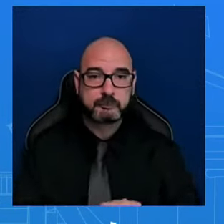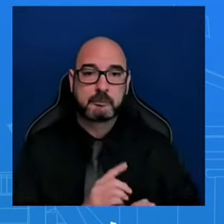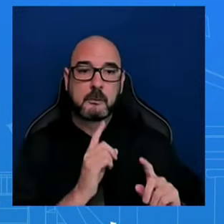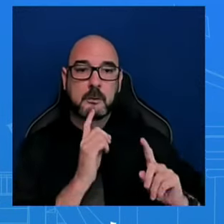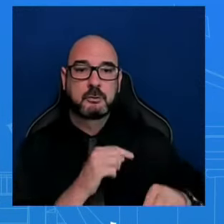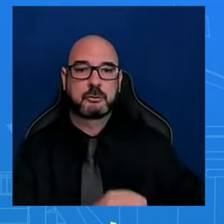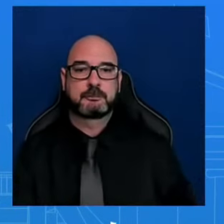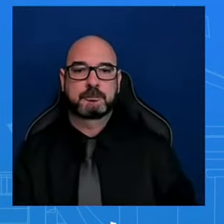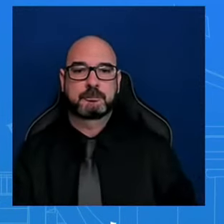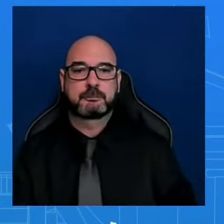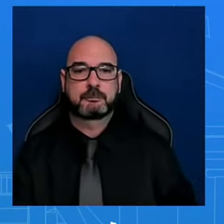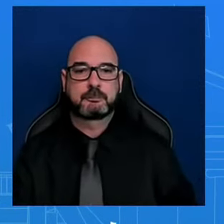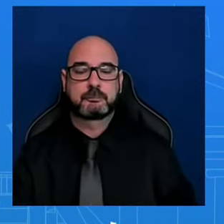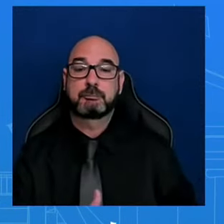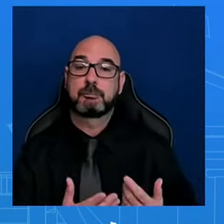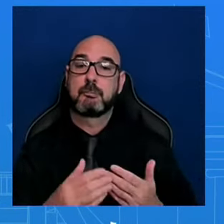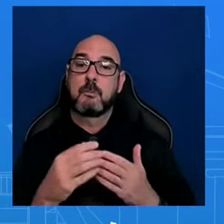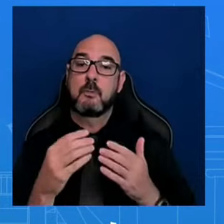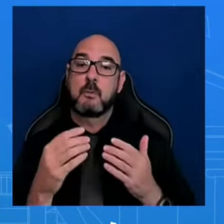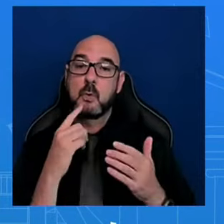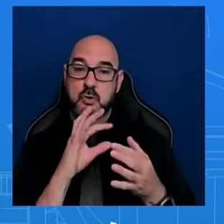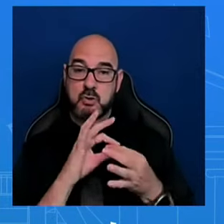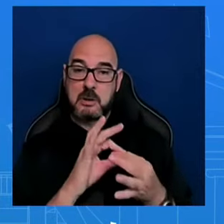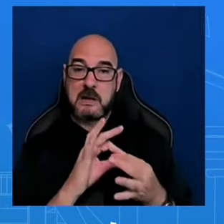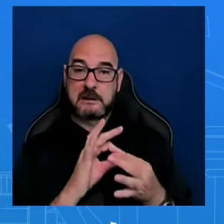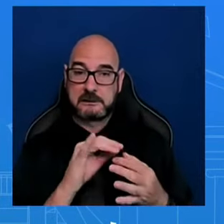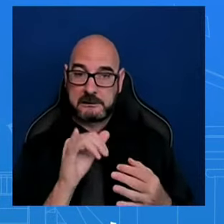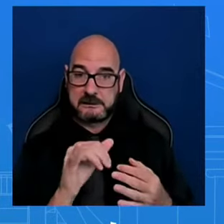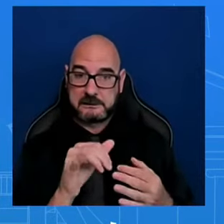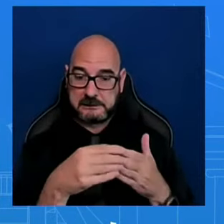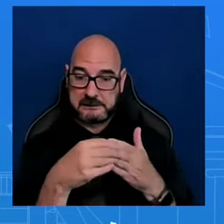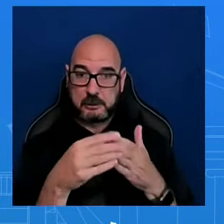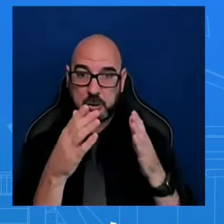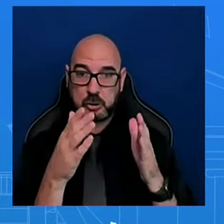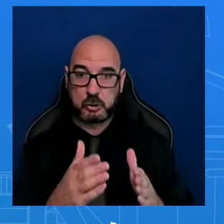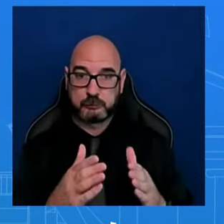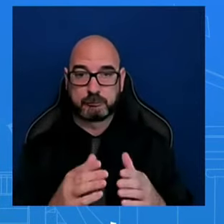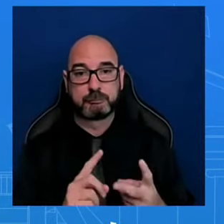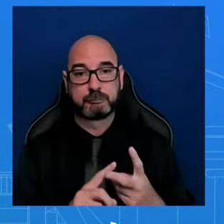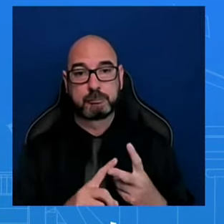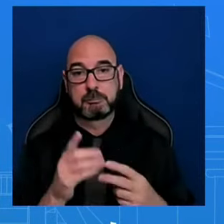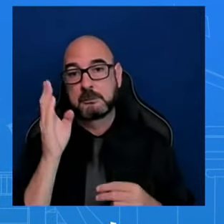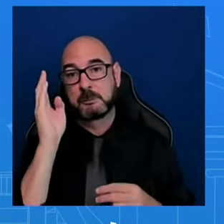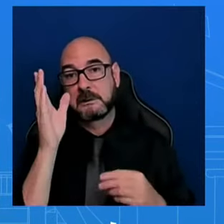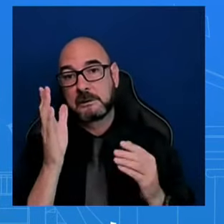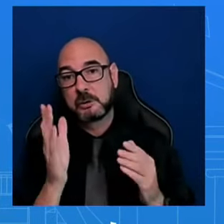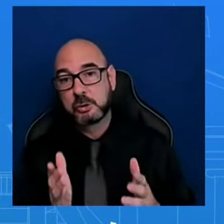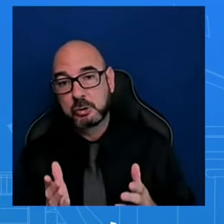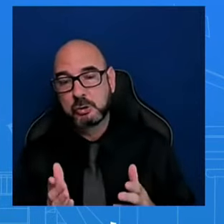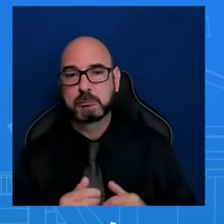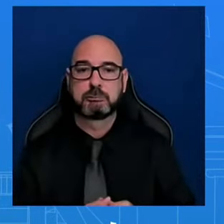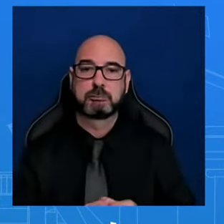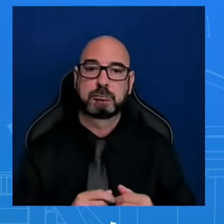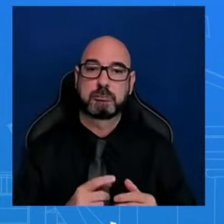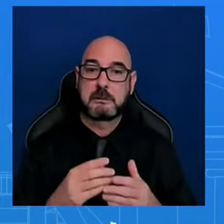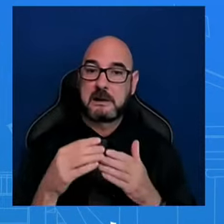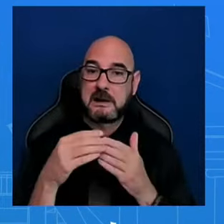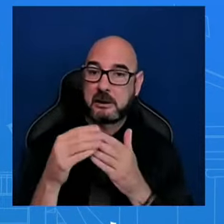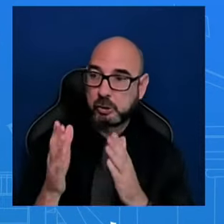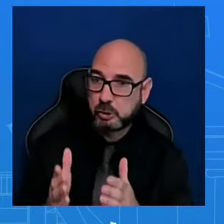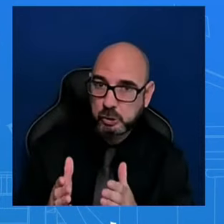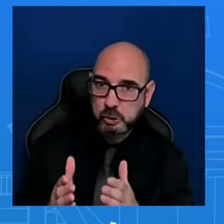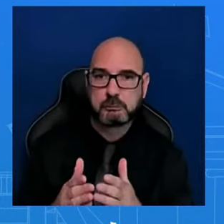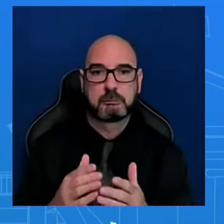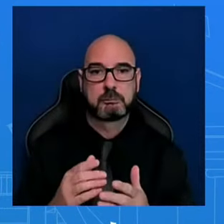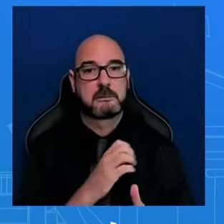said when it comes to picking the speaker, picking the leader in the Senate, we want to let Congress deal with that.